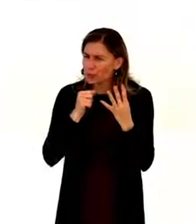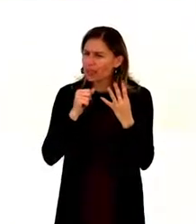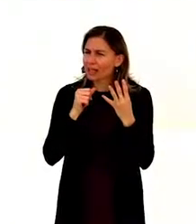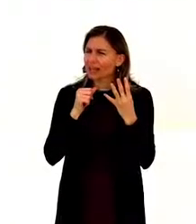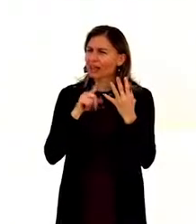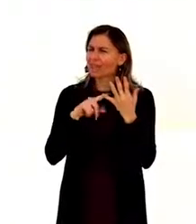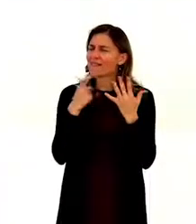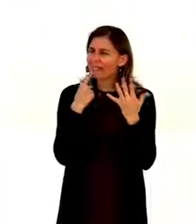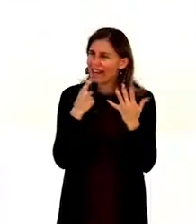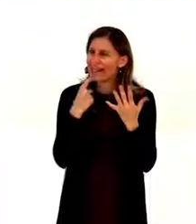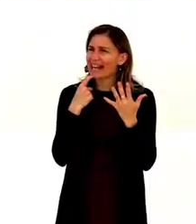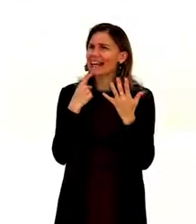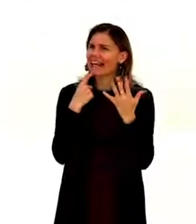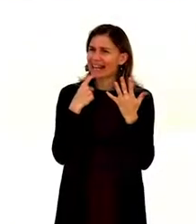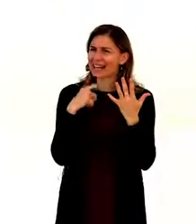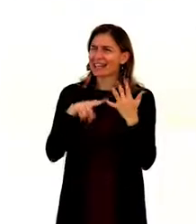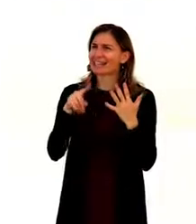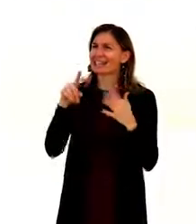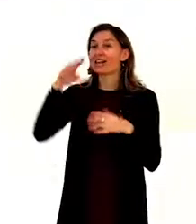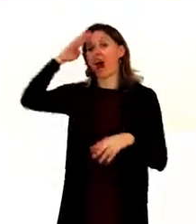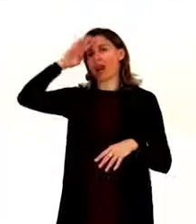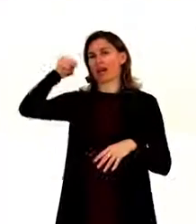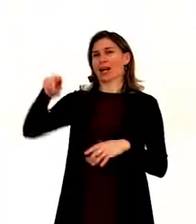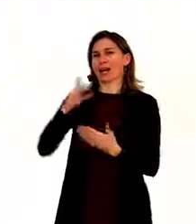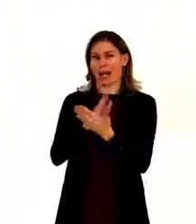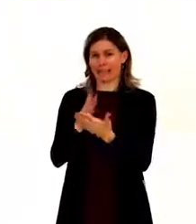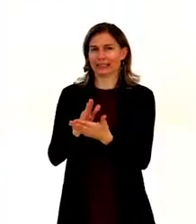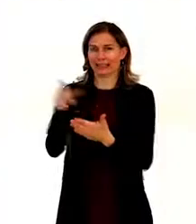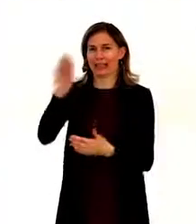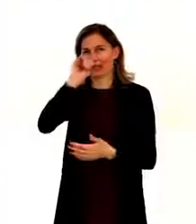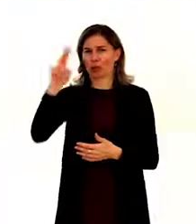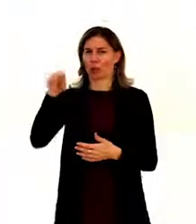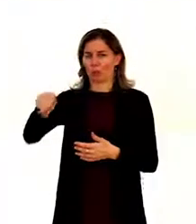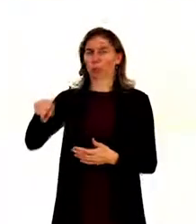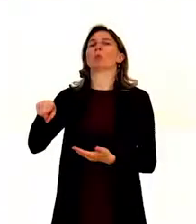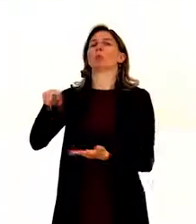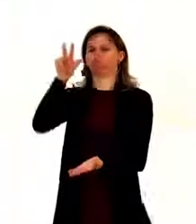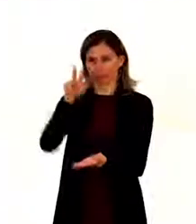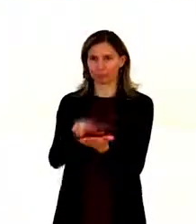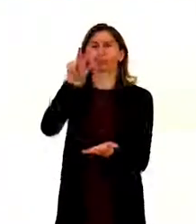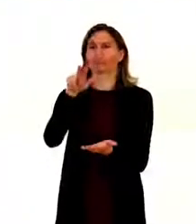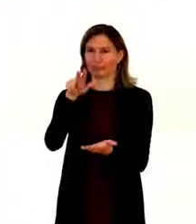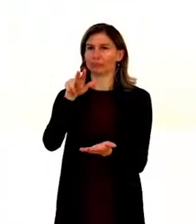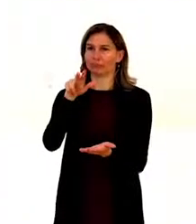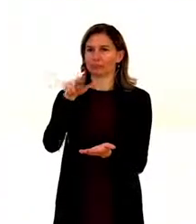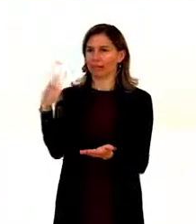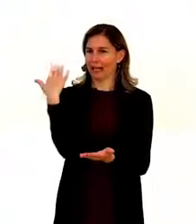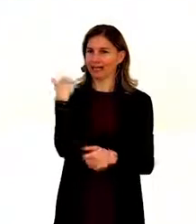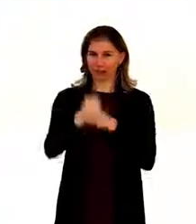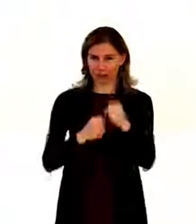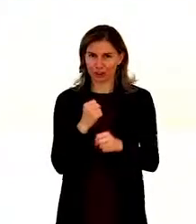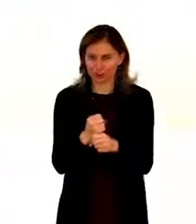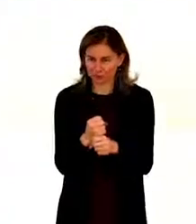Finland, Netherlands, Ireland was the last few member states who became state party to the convention last year.